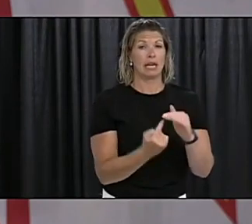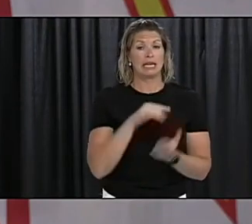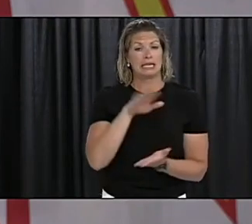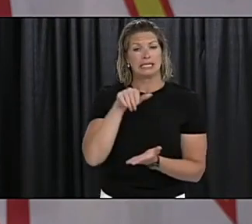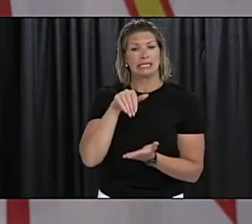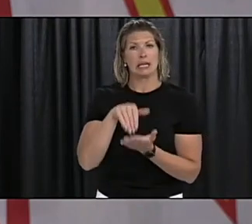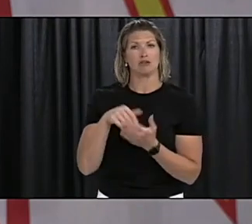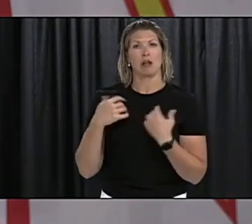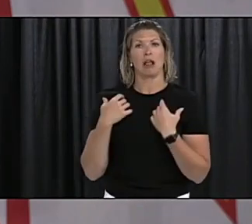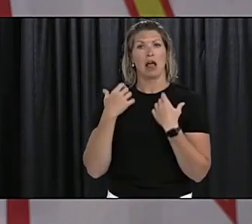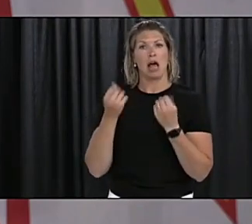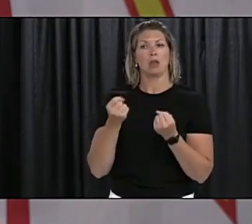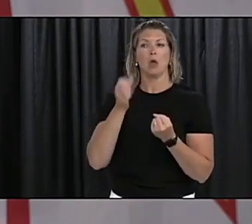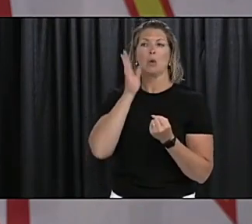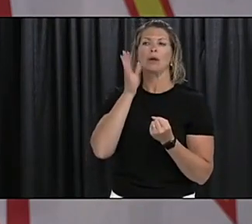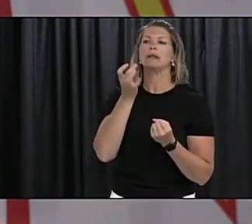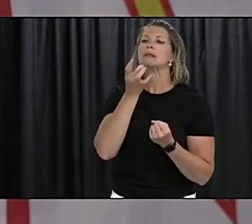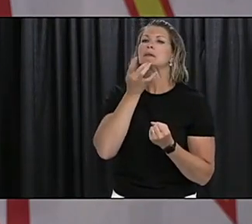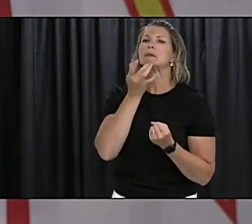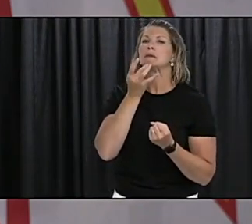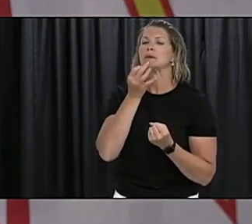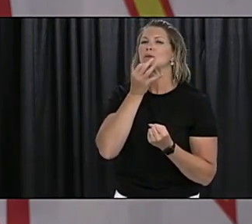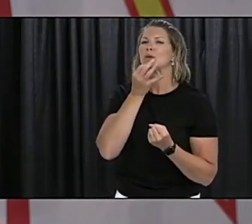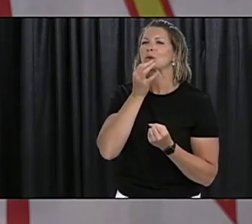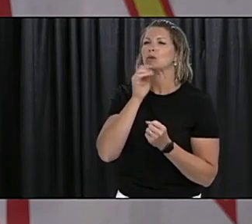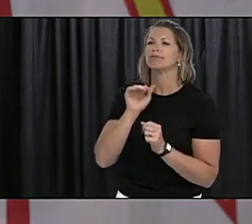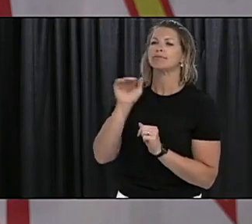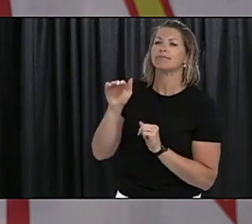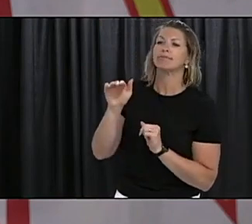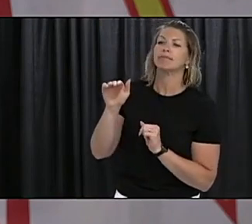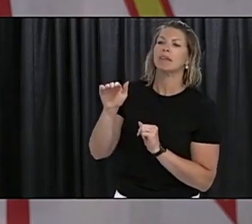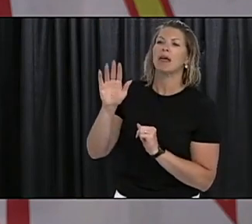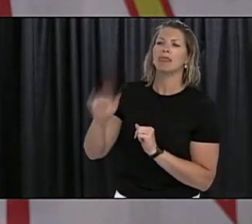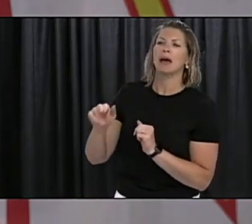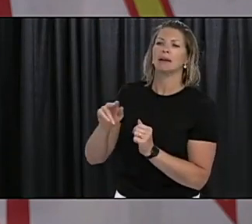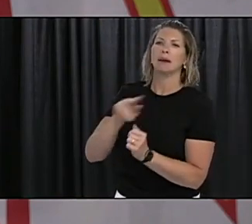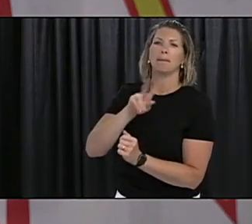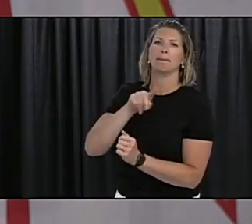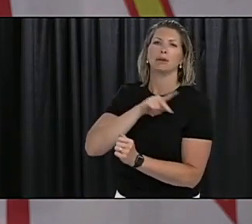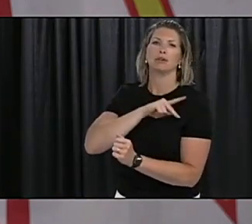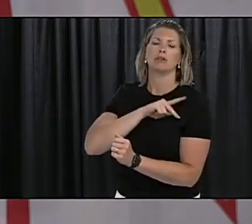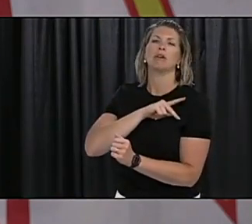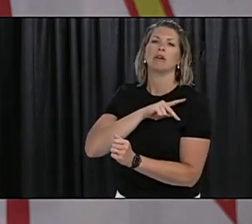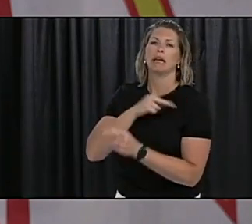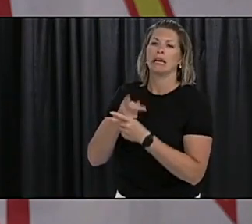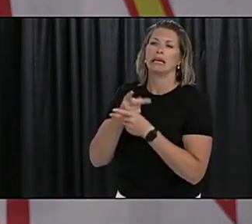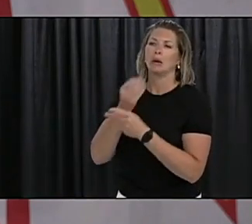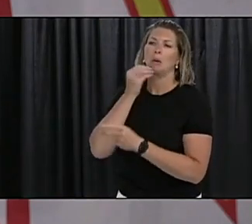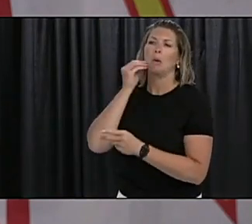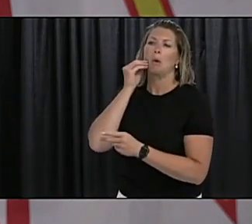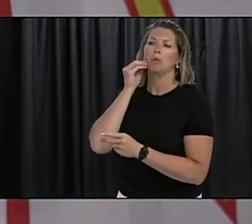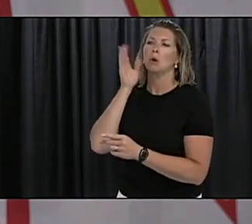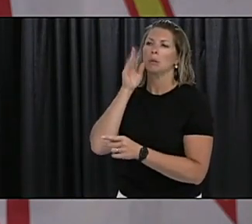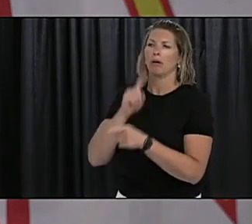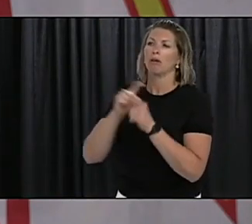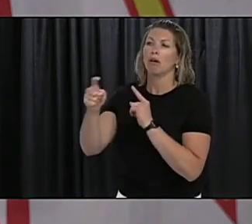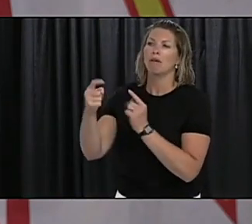will be reaching out to the personal care home question this afternoon to discuss